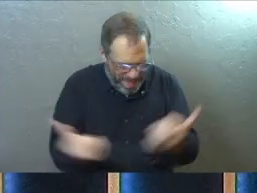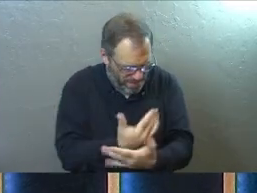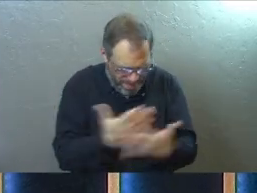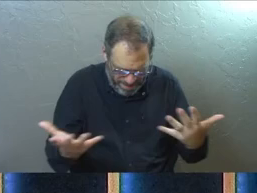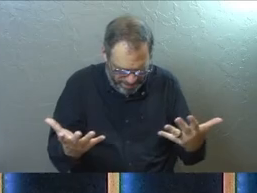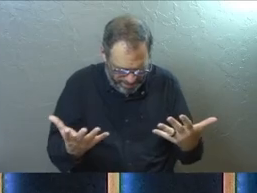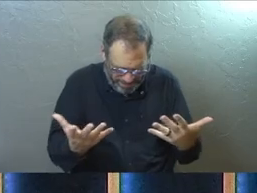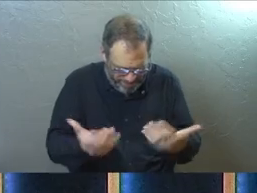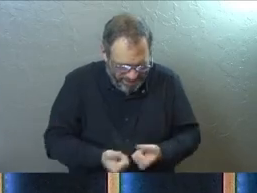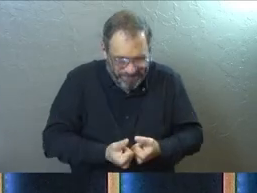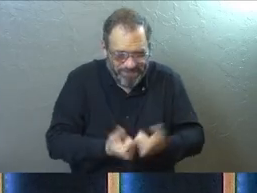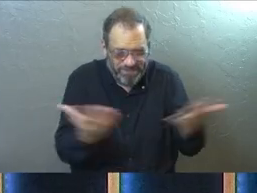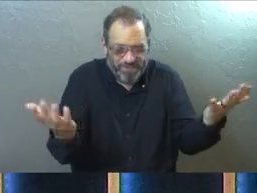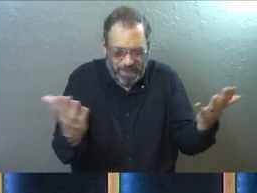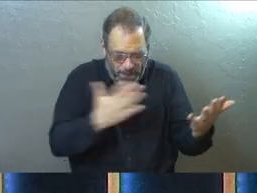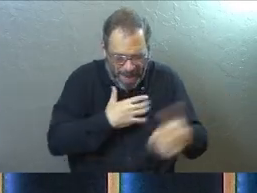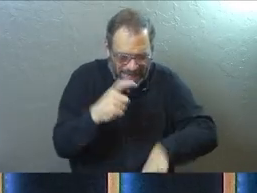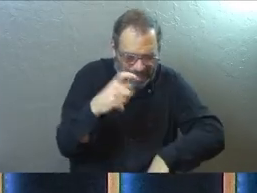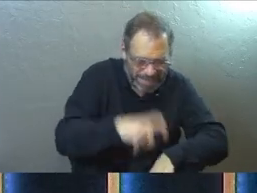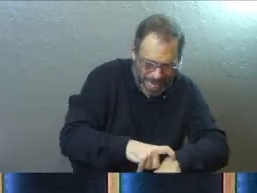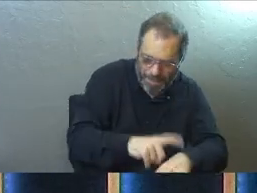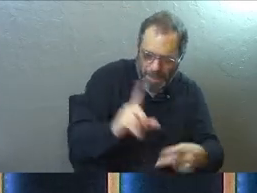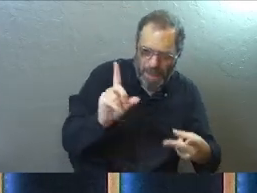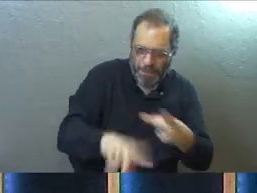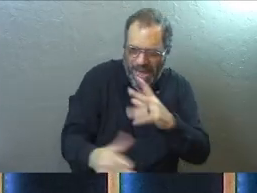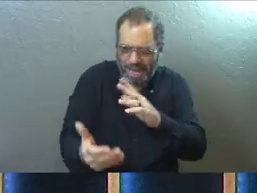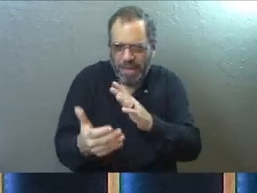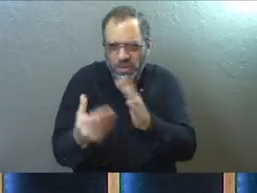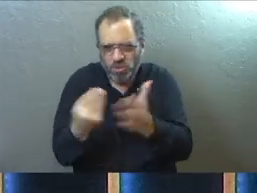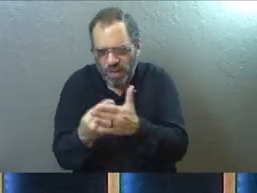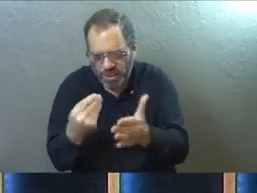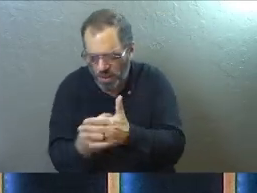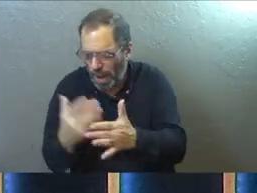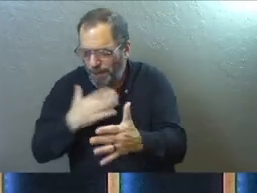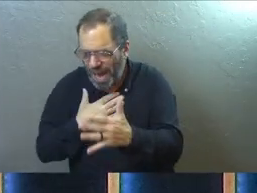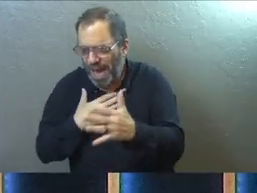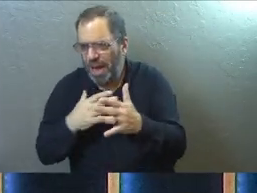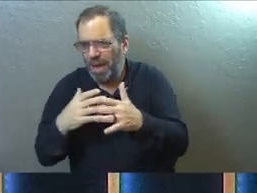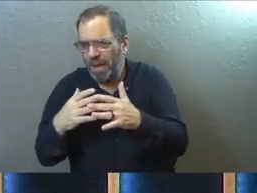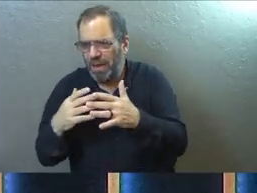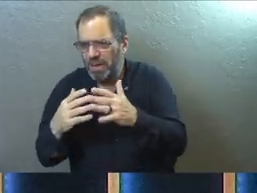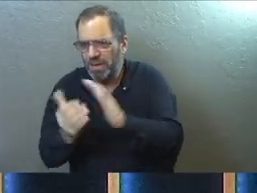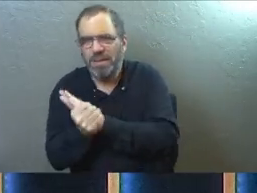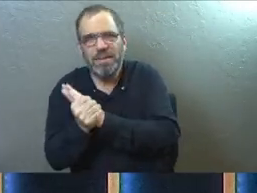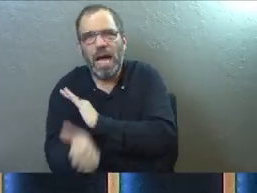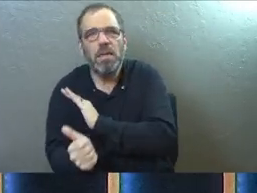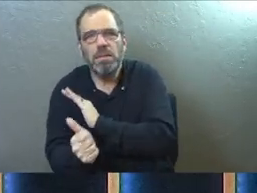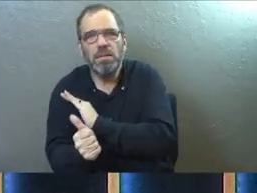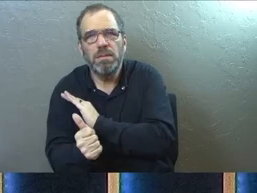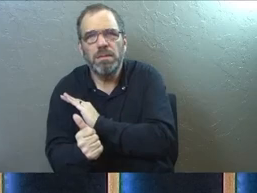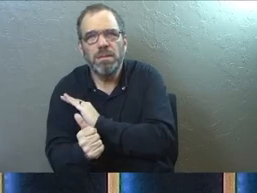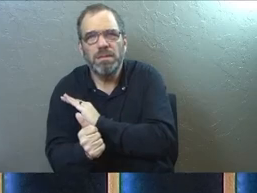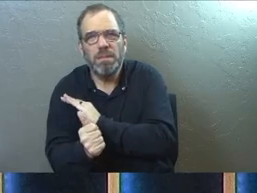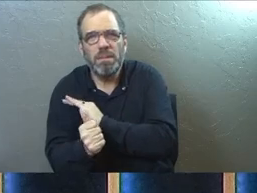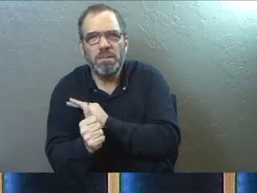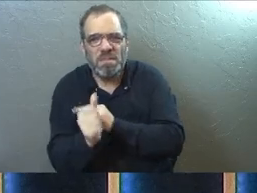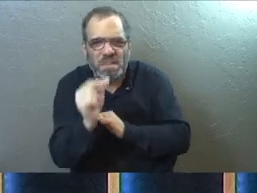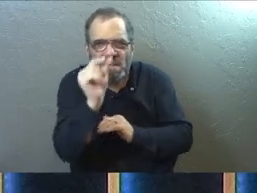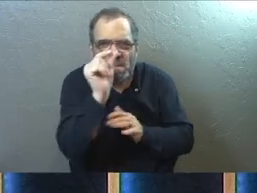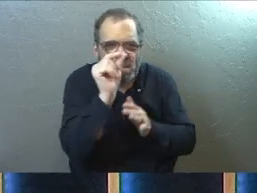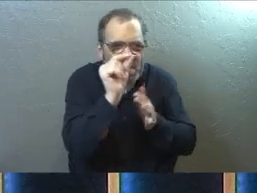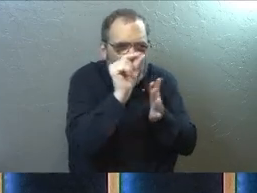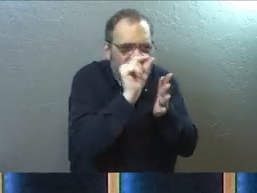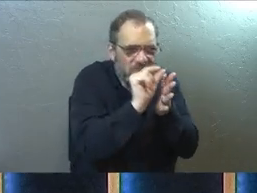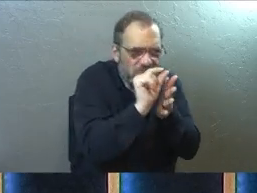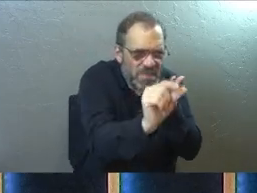everything. I give away my time. I give away my money. I give away my agenda. And it's little bits at a